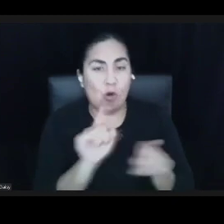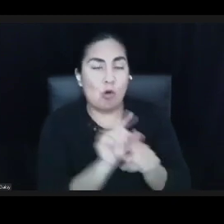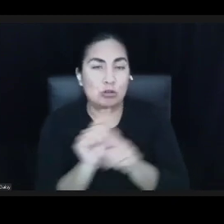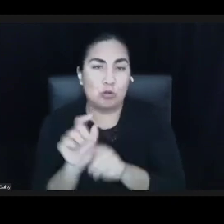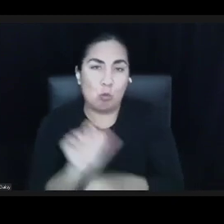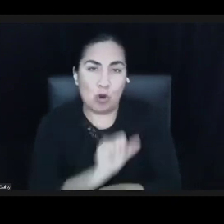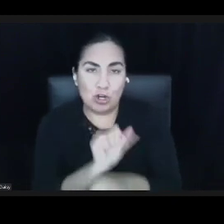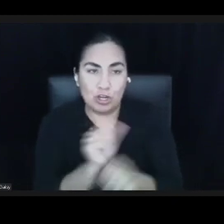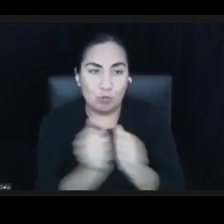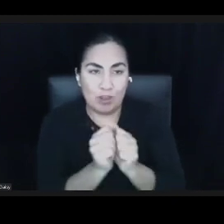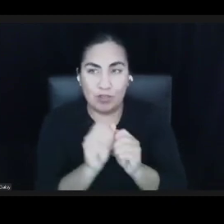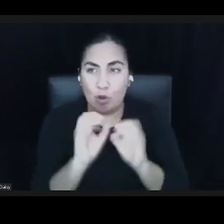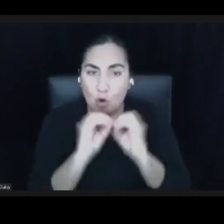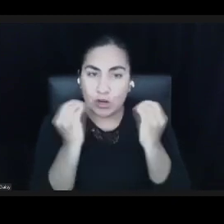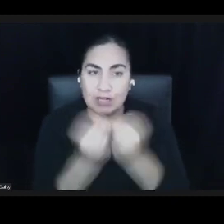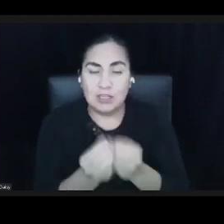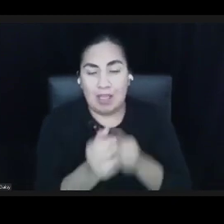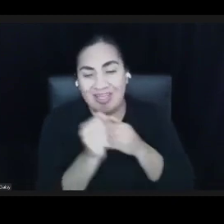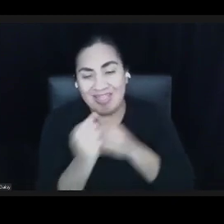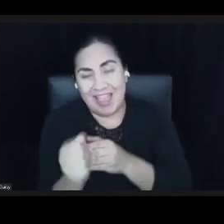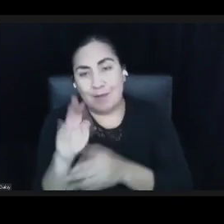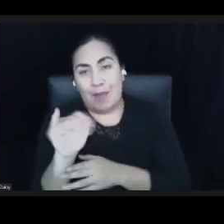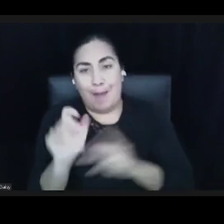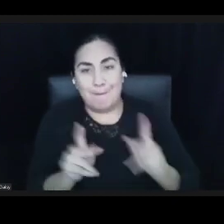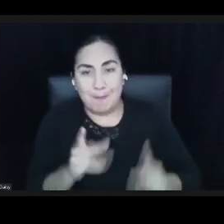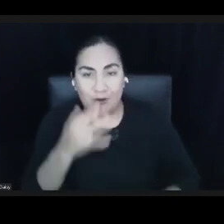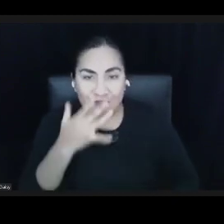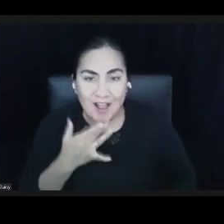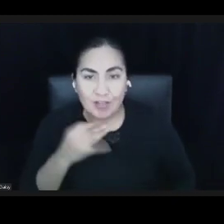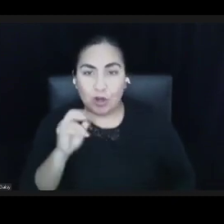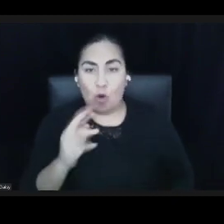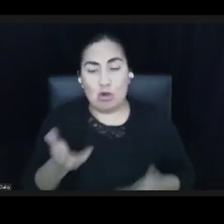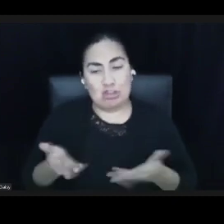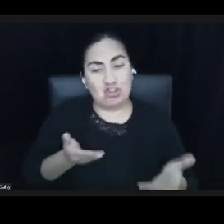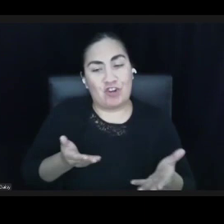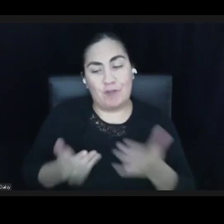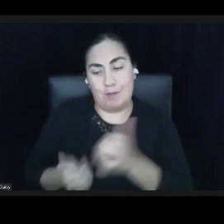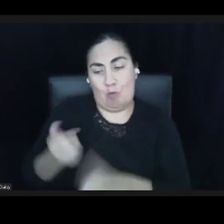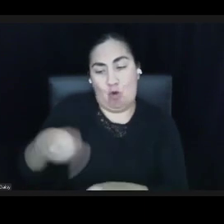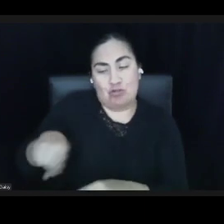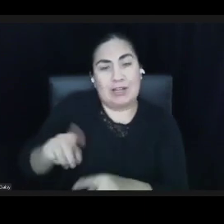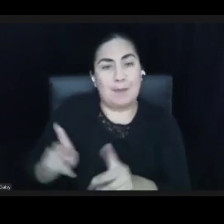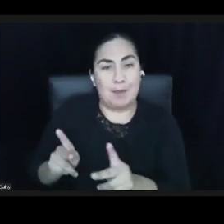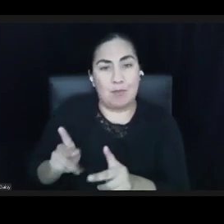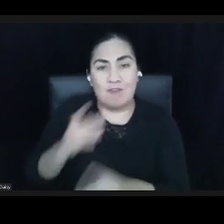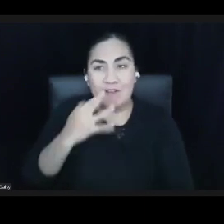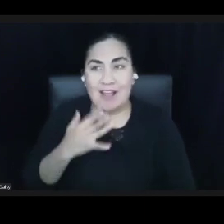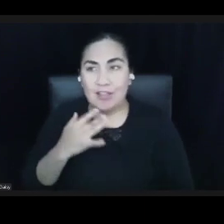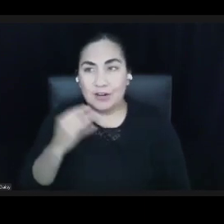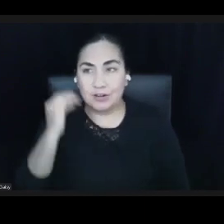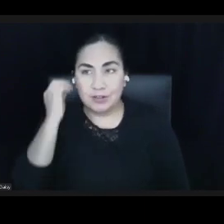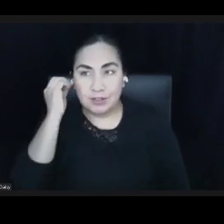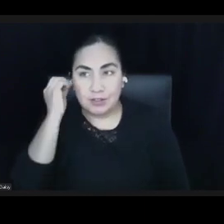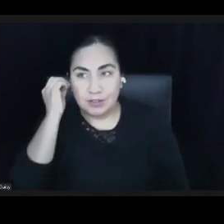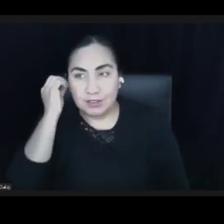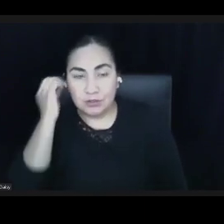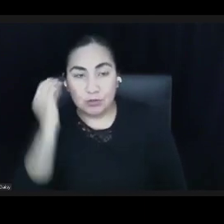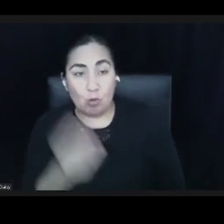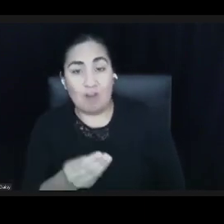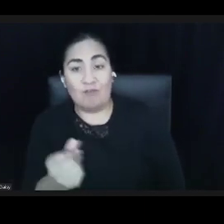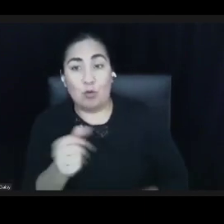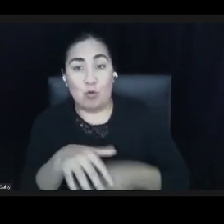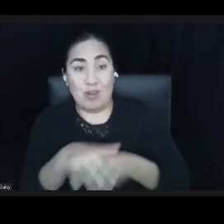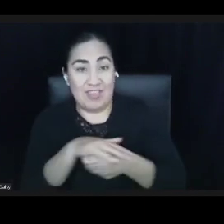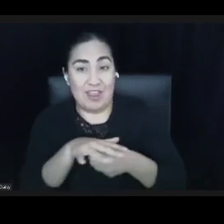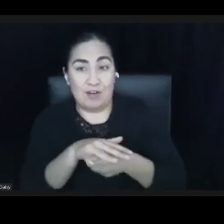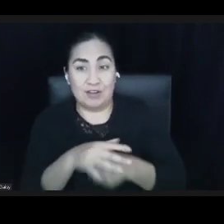led by people of color and or serving majority people of color. So a few of the areas that